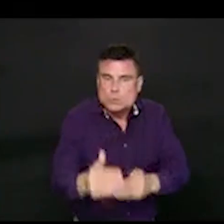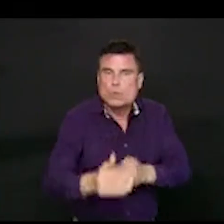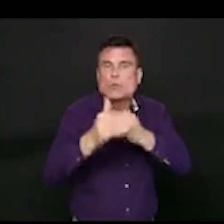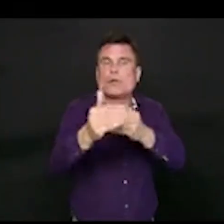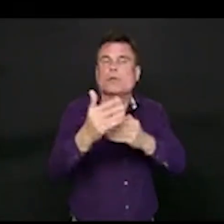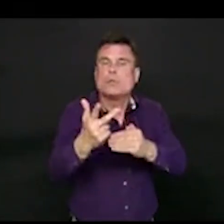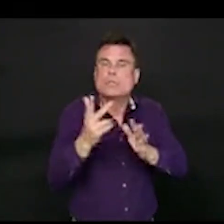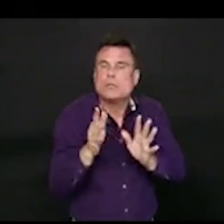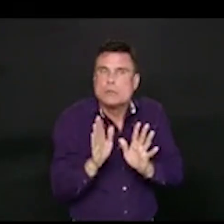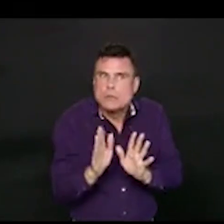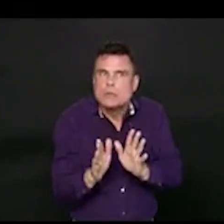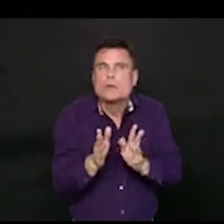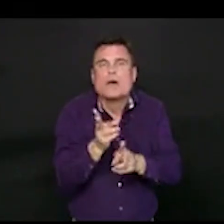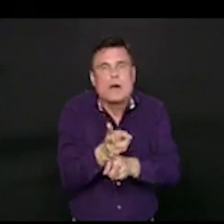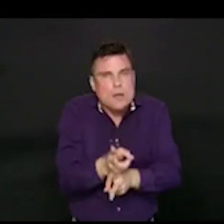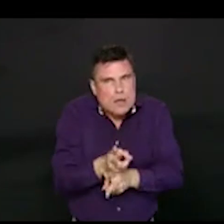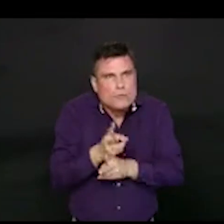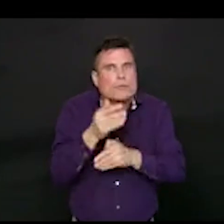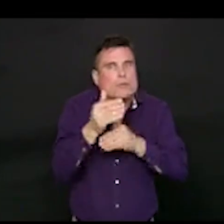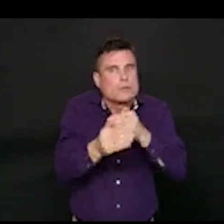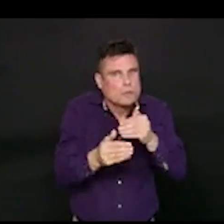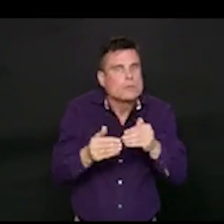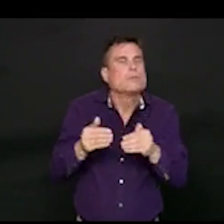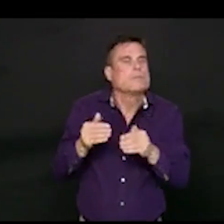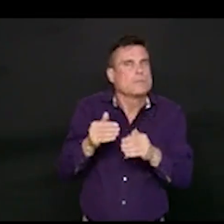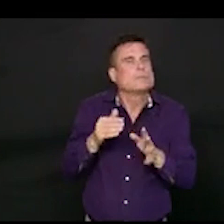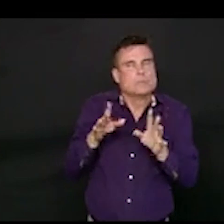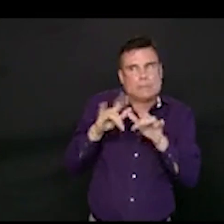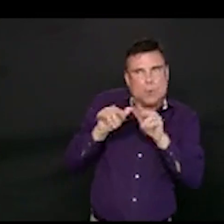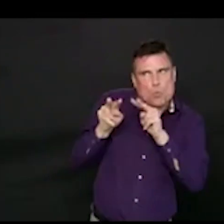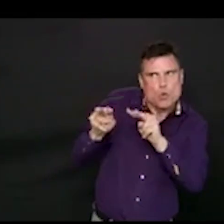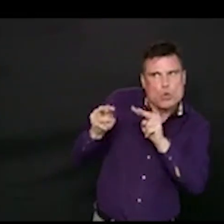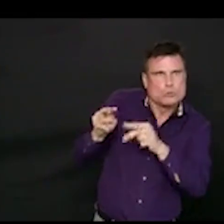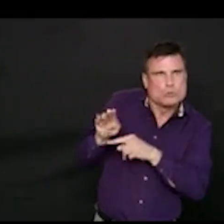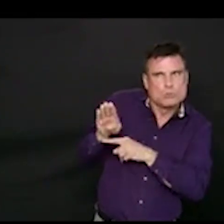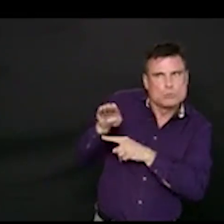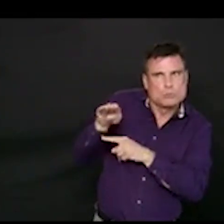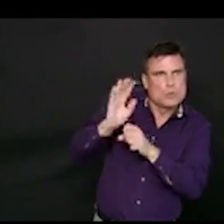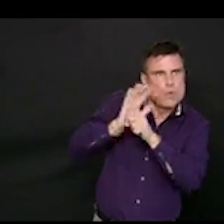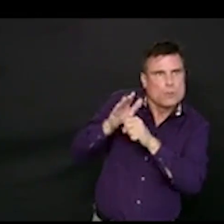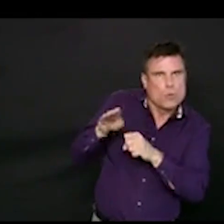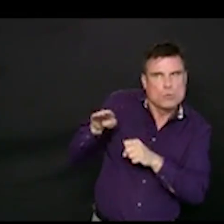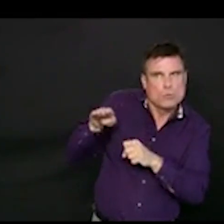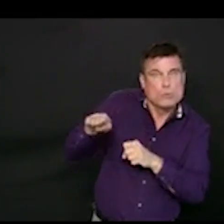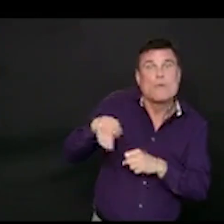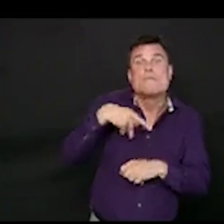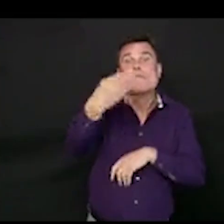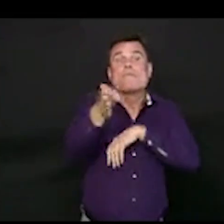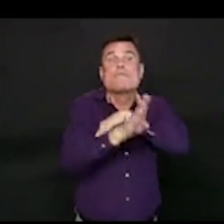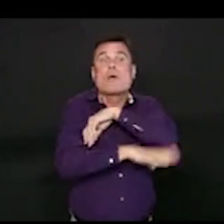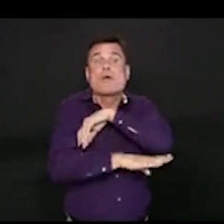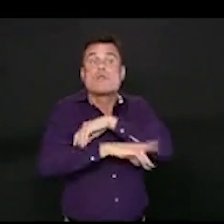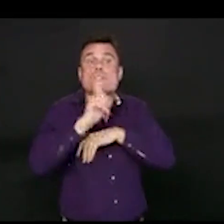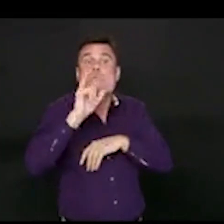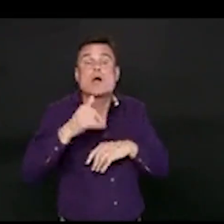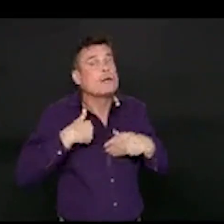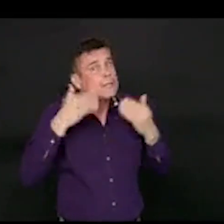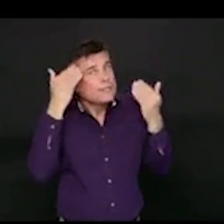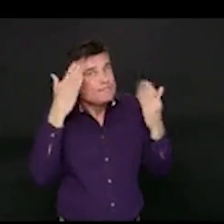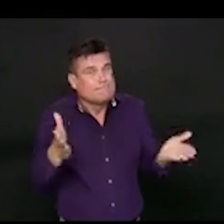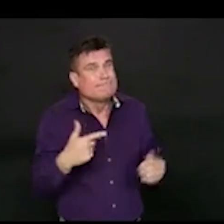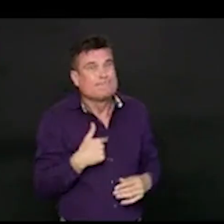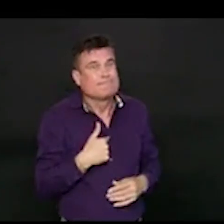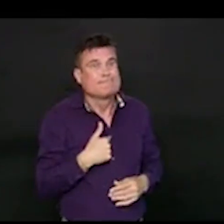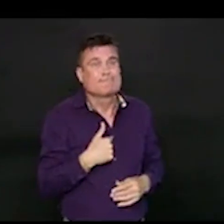at least the coming months. As I've mentioned before, we don't know what's going to happen in the fall. We don't know if there's going to be a resurgence once